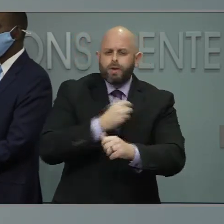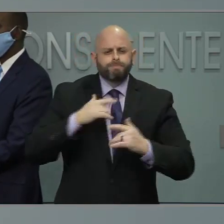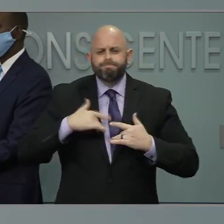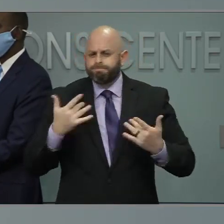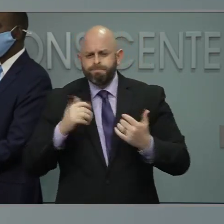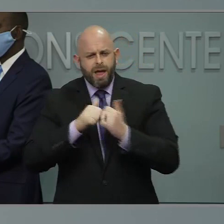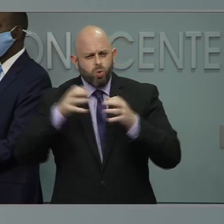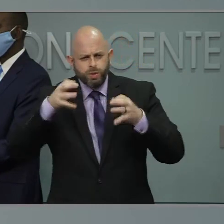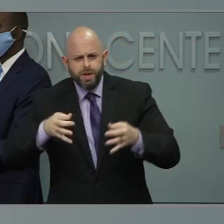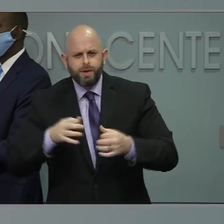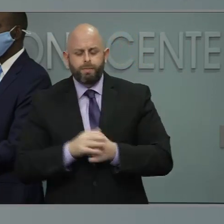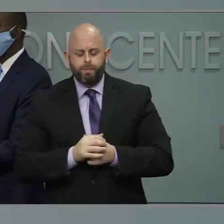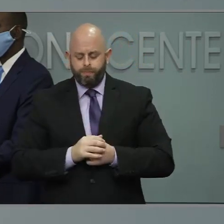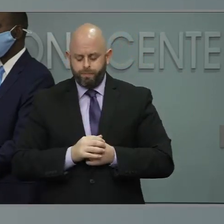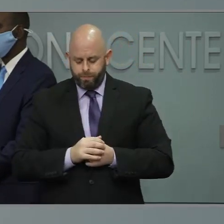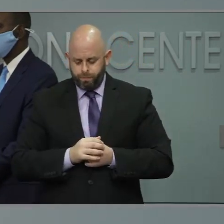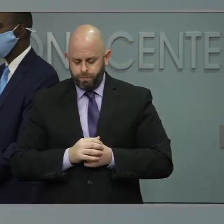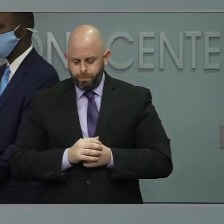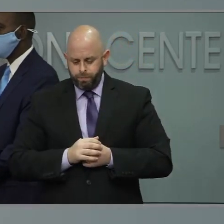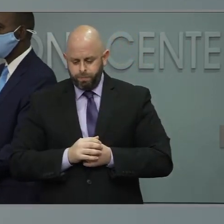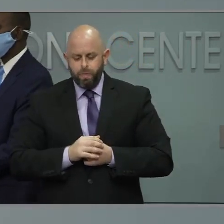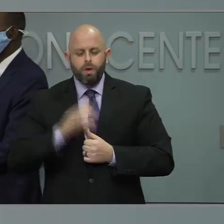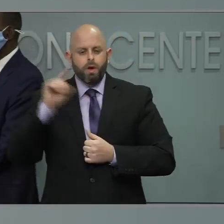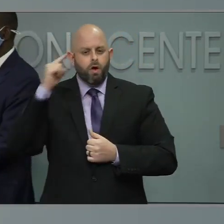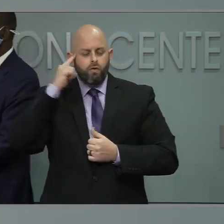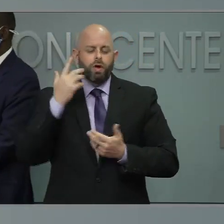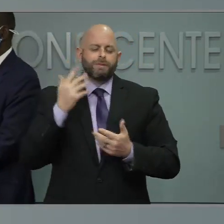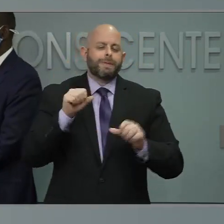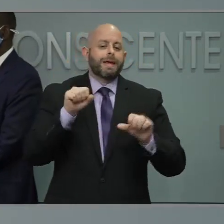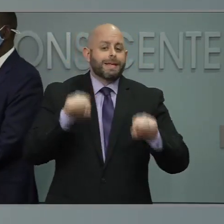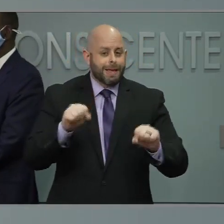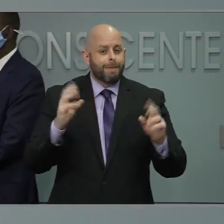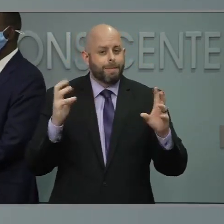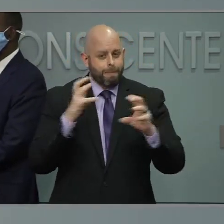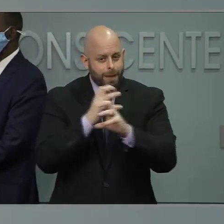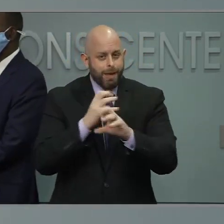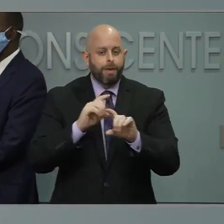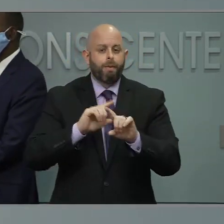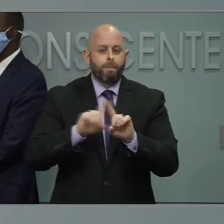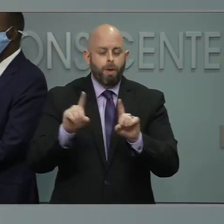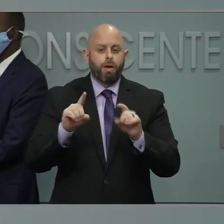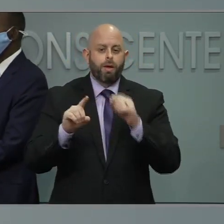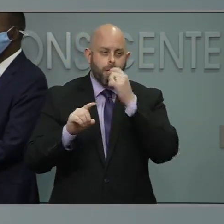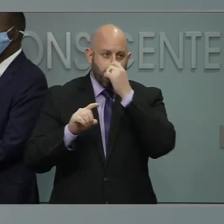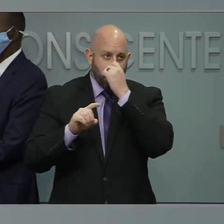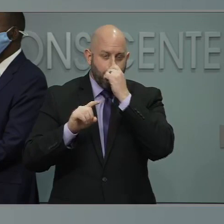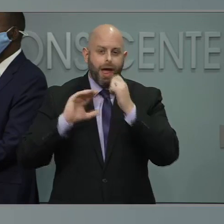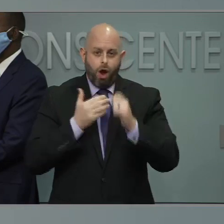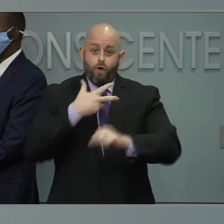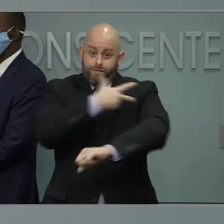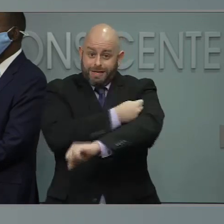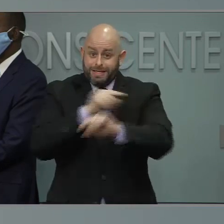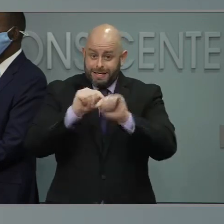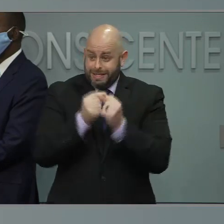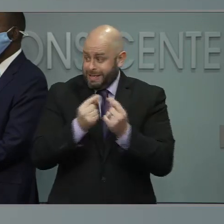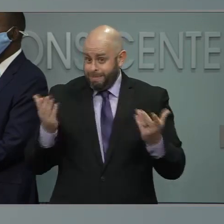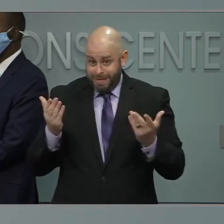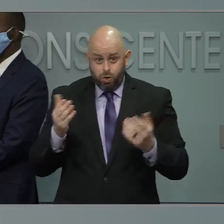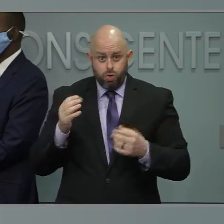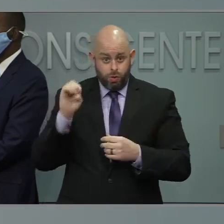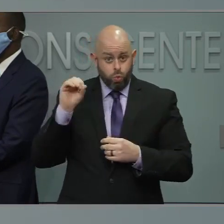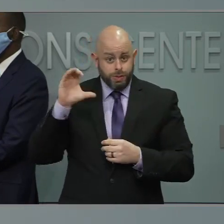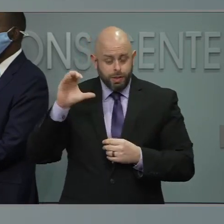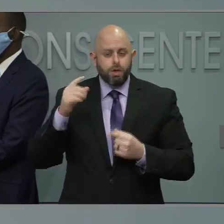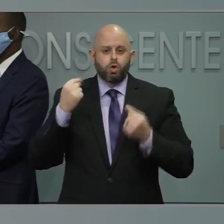There are a lot of factors to look at, but I know that they have been the vaccine team has been fixated